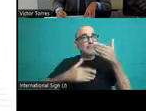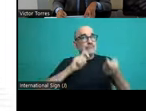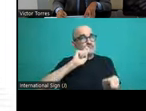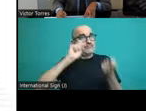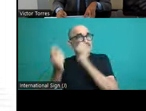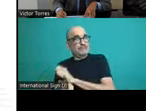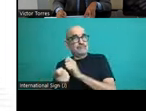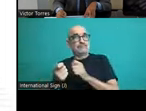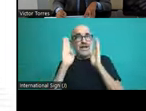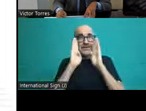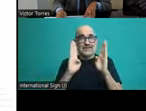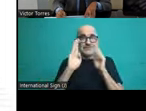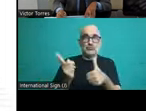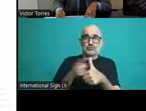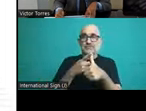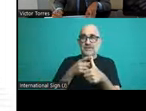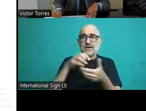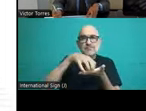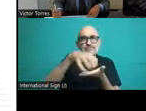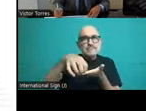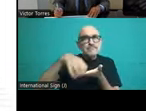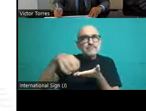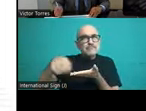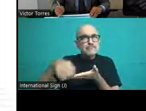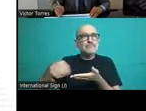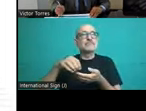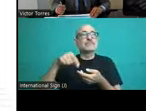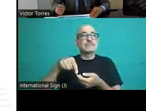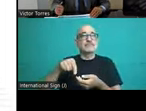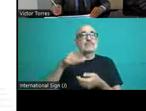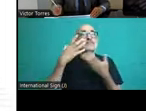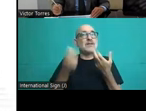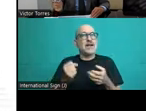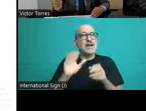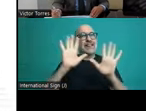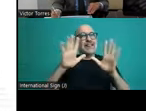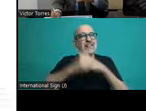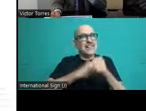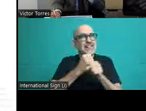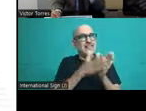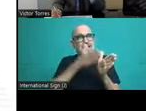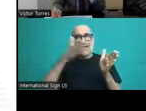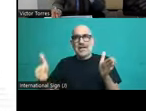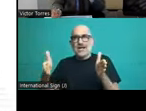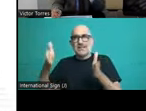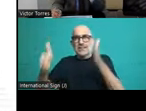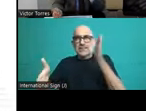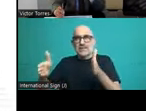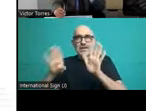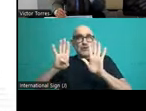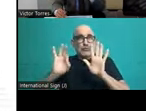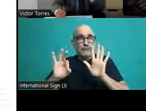since the 90s, or since the 80s, there was a decentralization